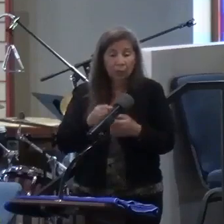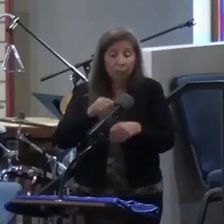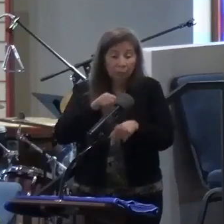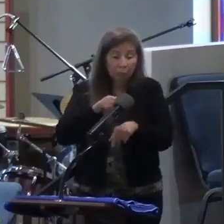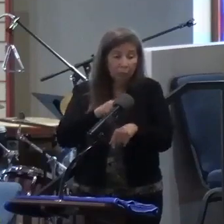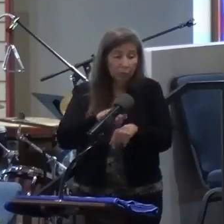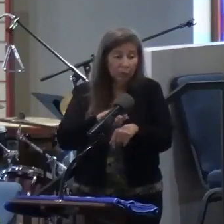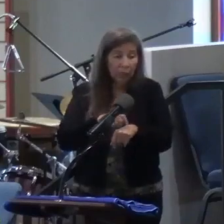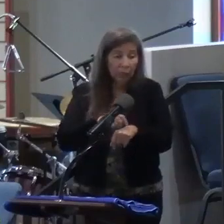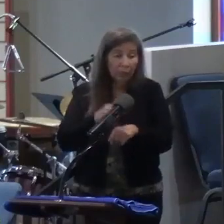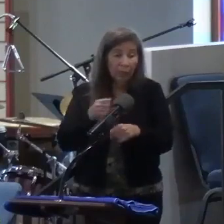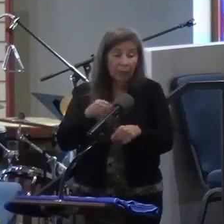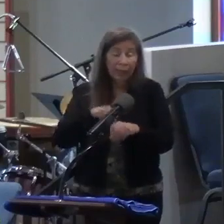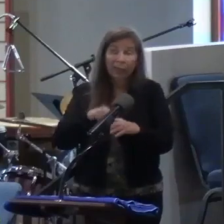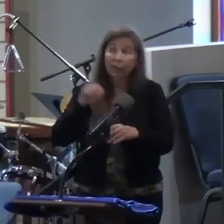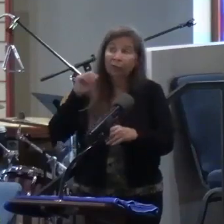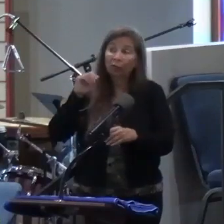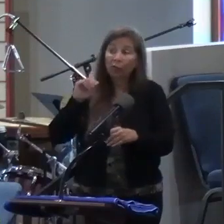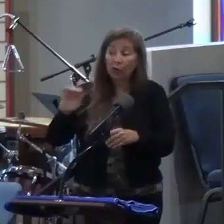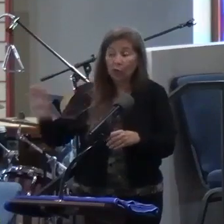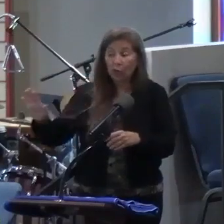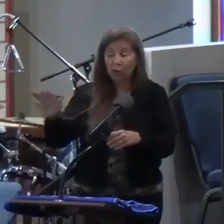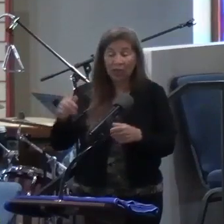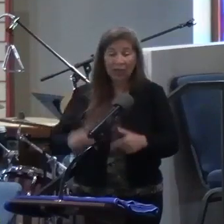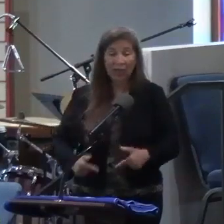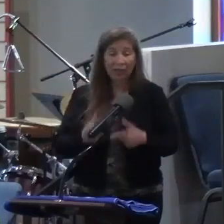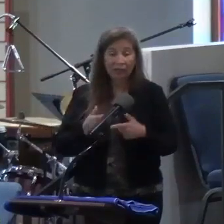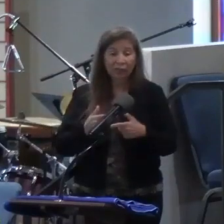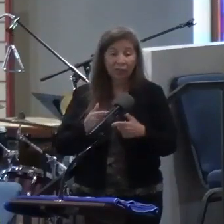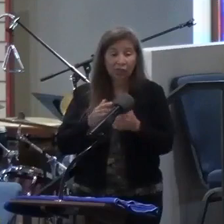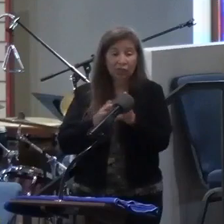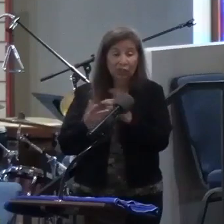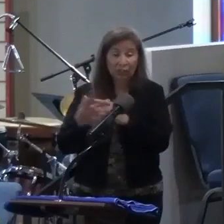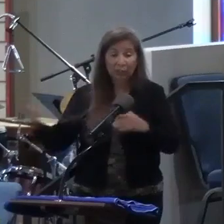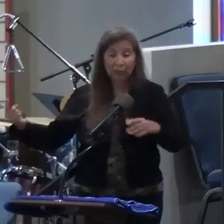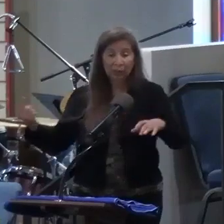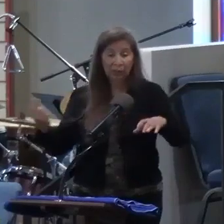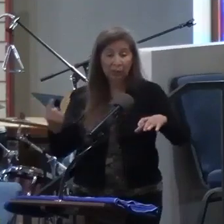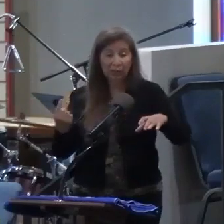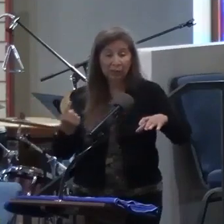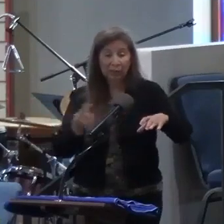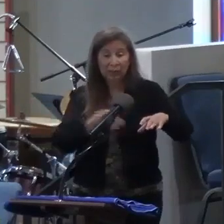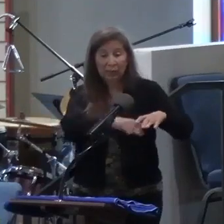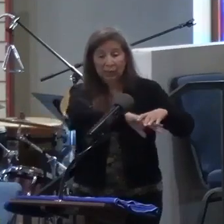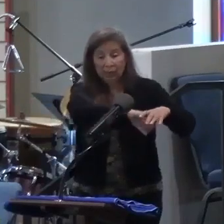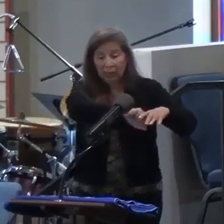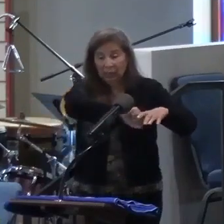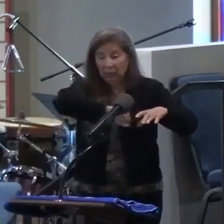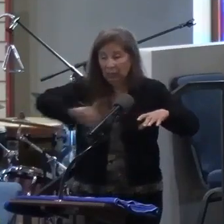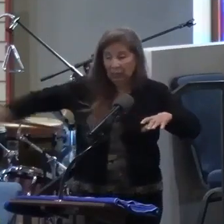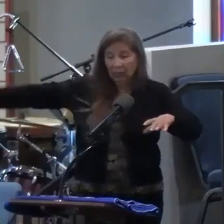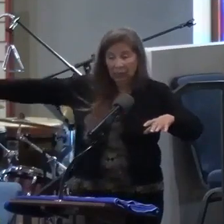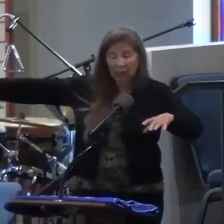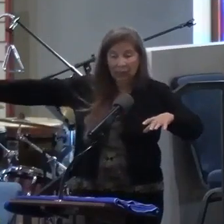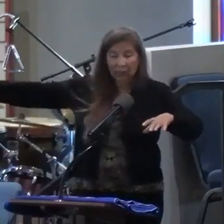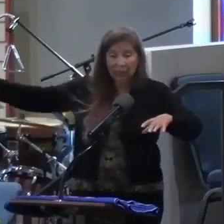life, Jesus came along and drove seven evil spirits out of her life.